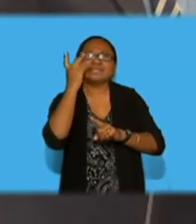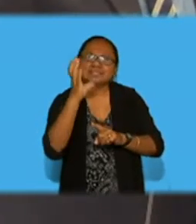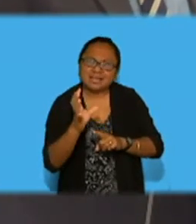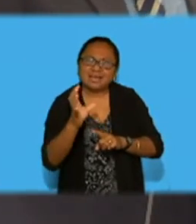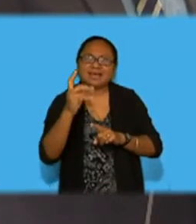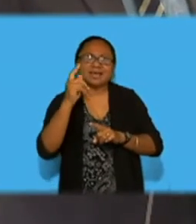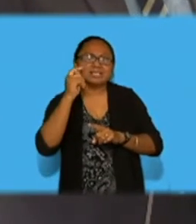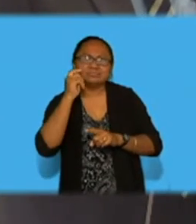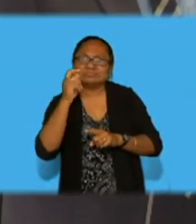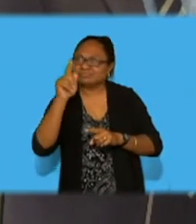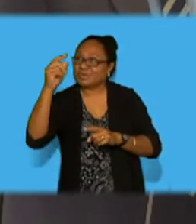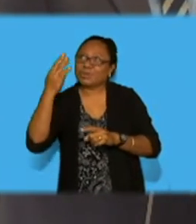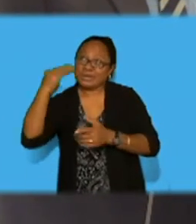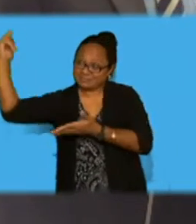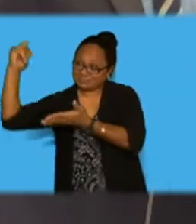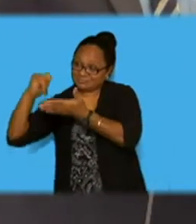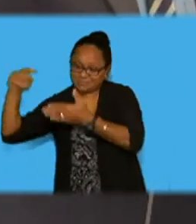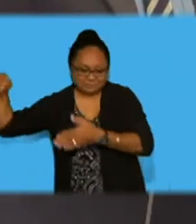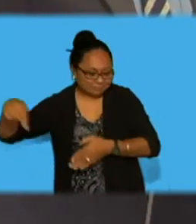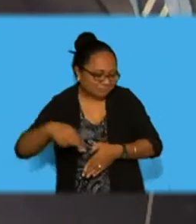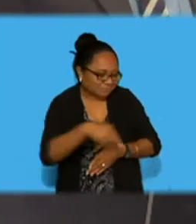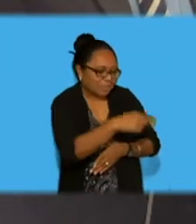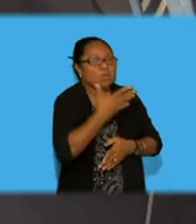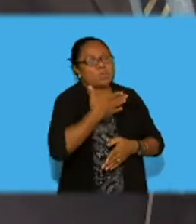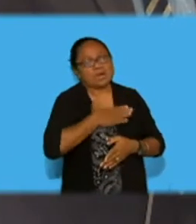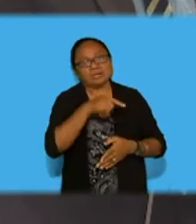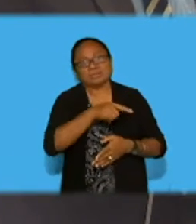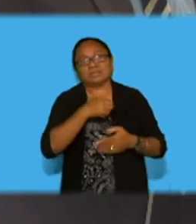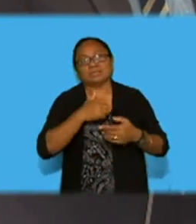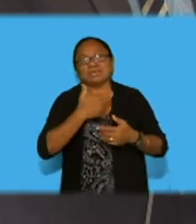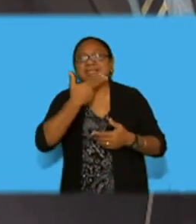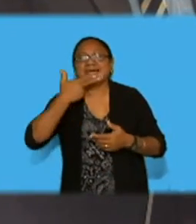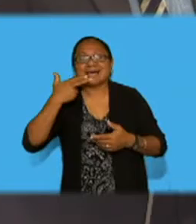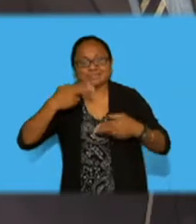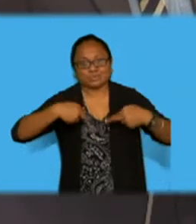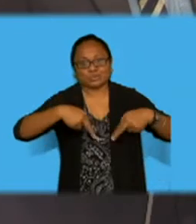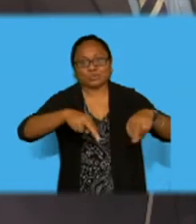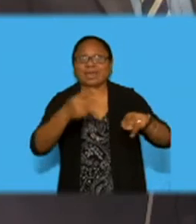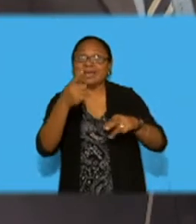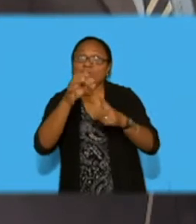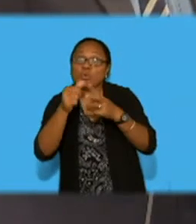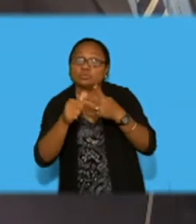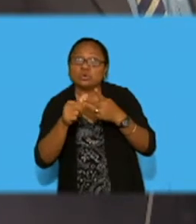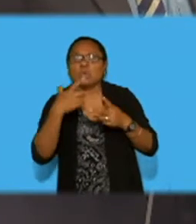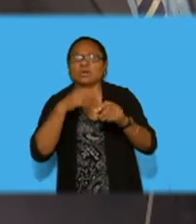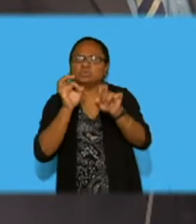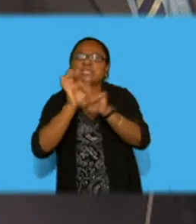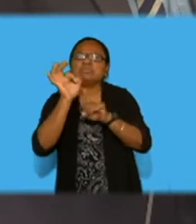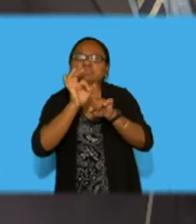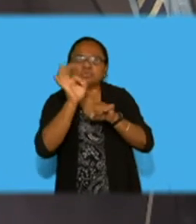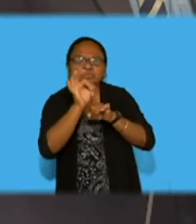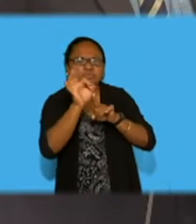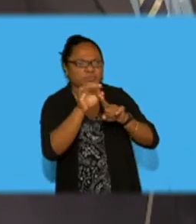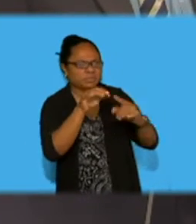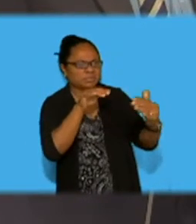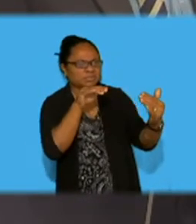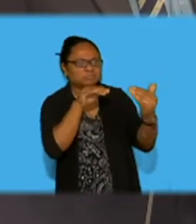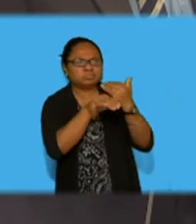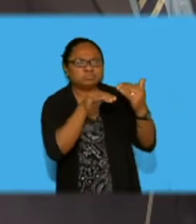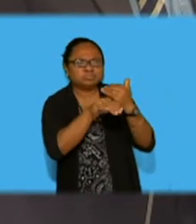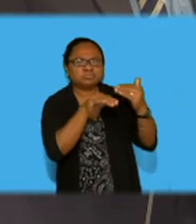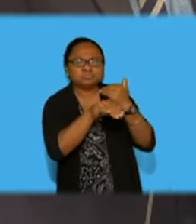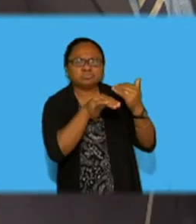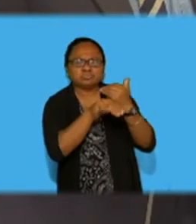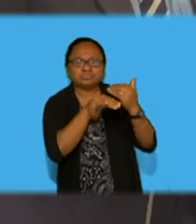experience of arriving in Fiji, and to improve the traffic flow and the congestion. Madam